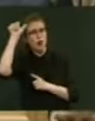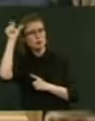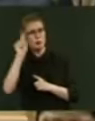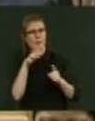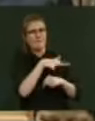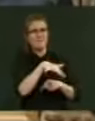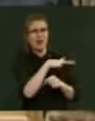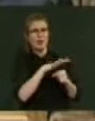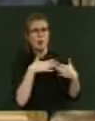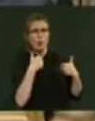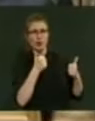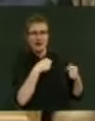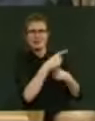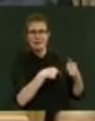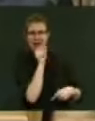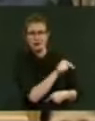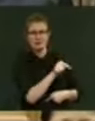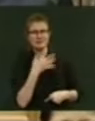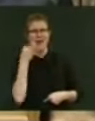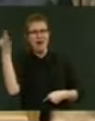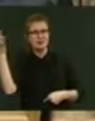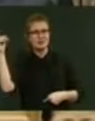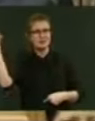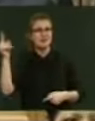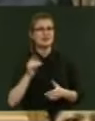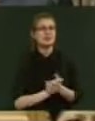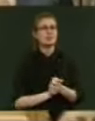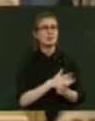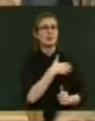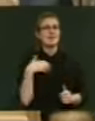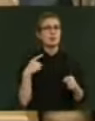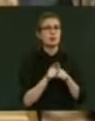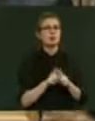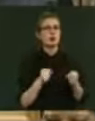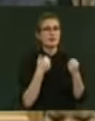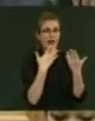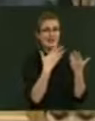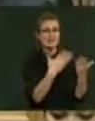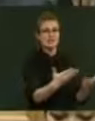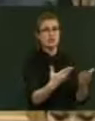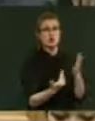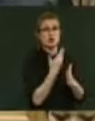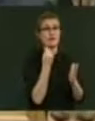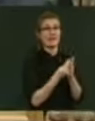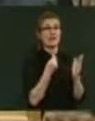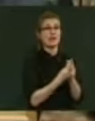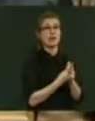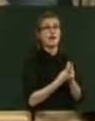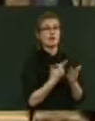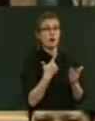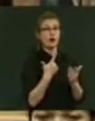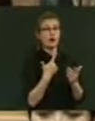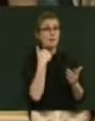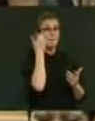Mr Speaker, the Budget has also provided $2.1 million of new funding for Rangatahi Māori research suicide